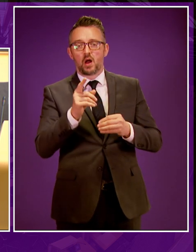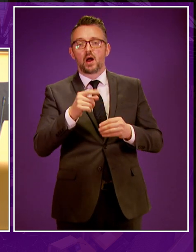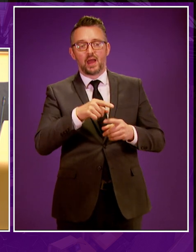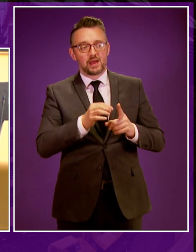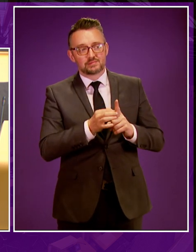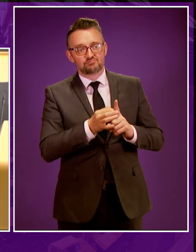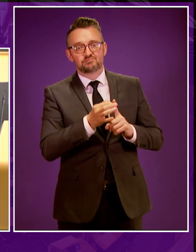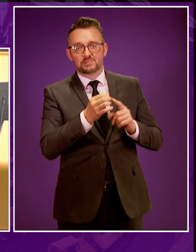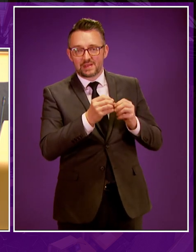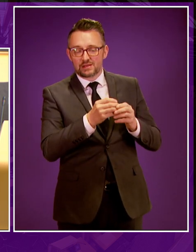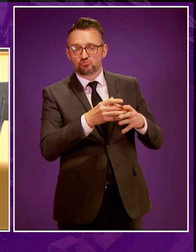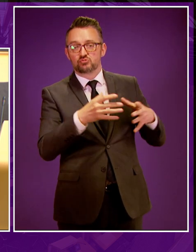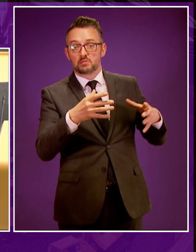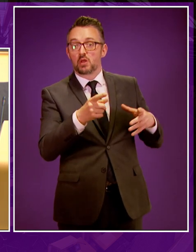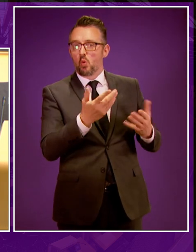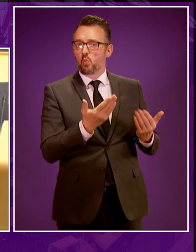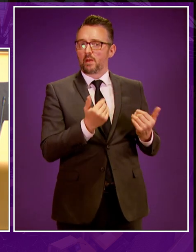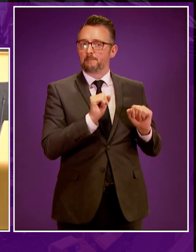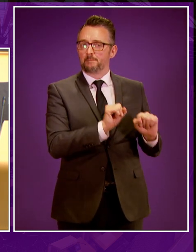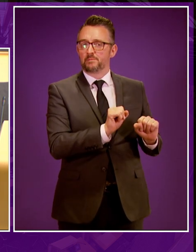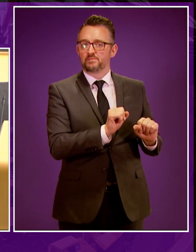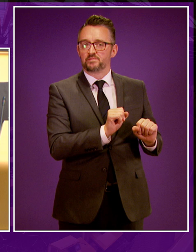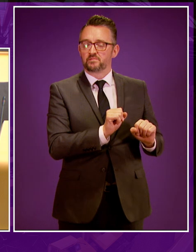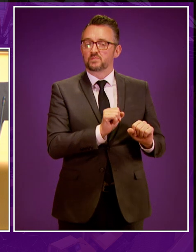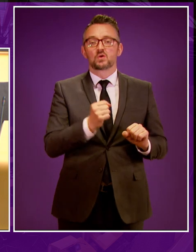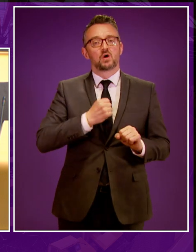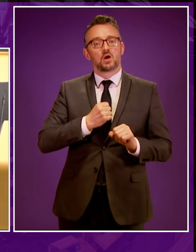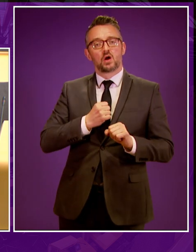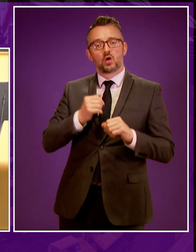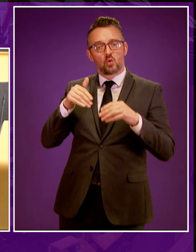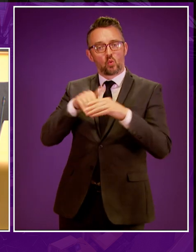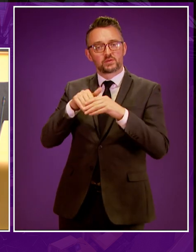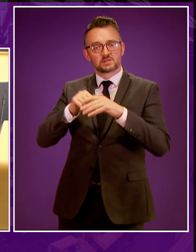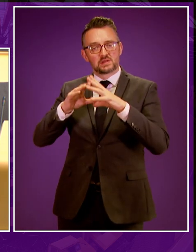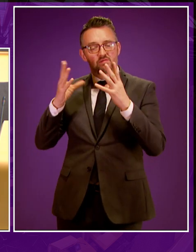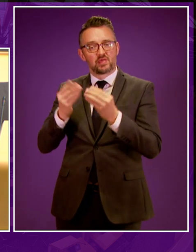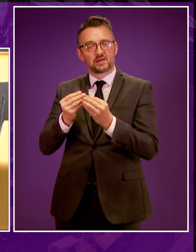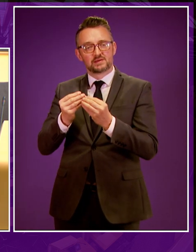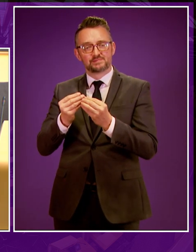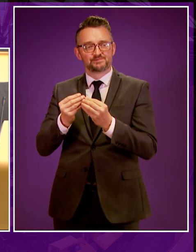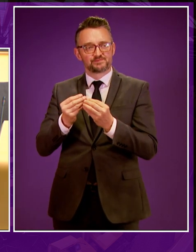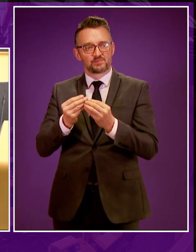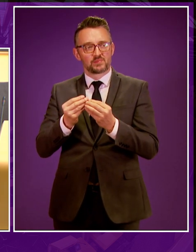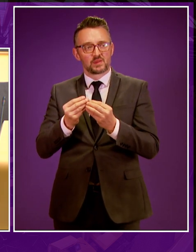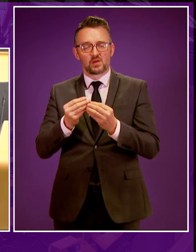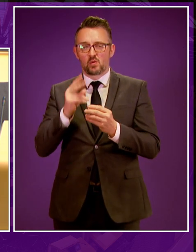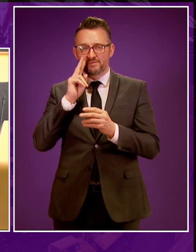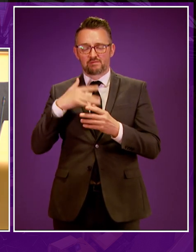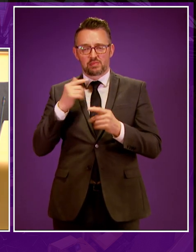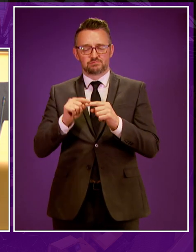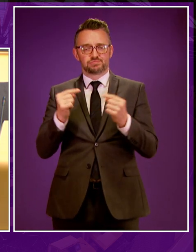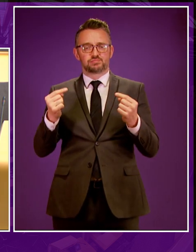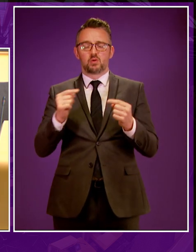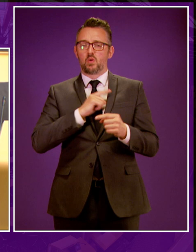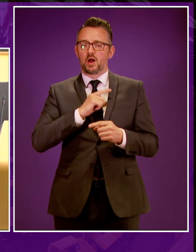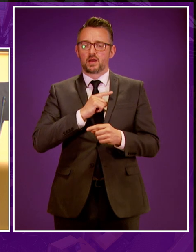and welcome part of our energy mix. So in that overall context, it does seem to me a little bit perverse that